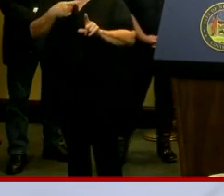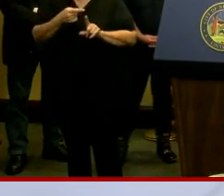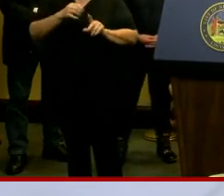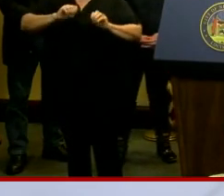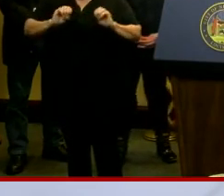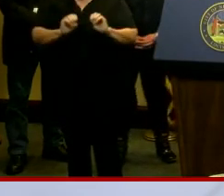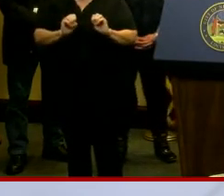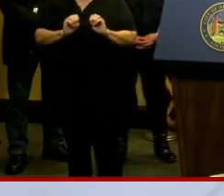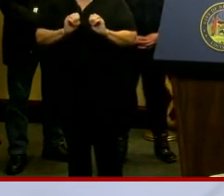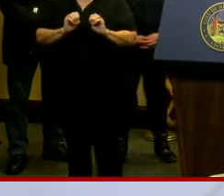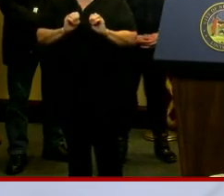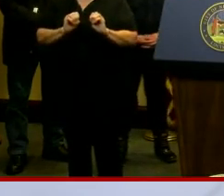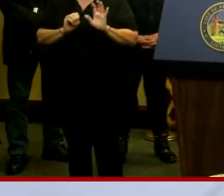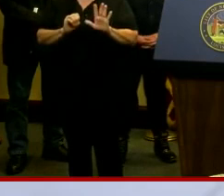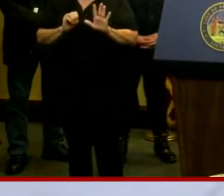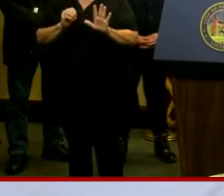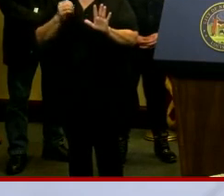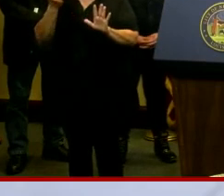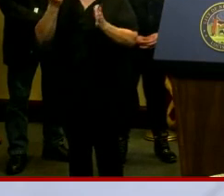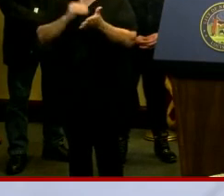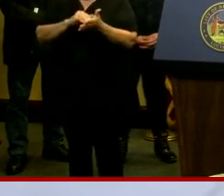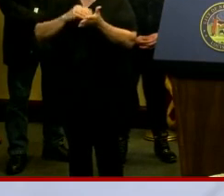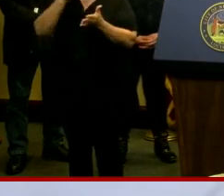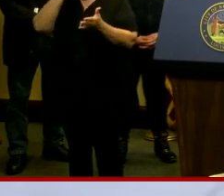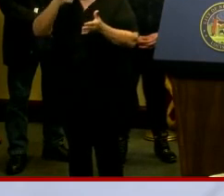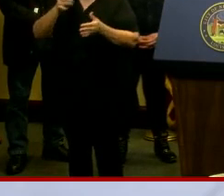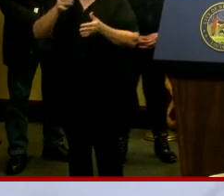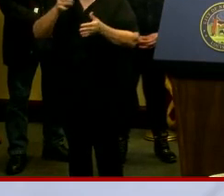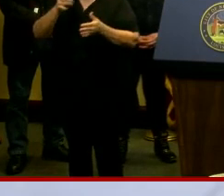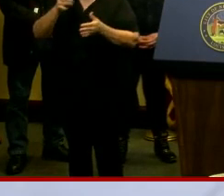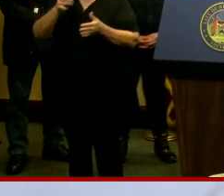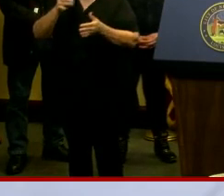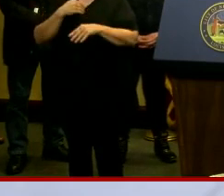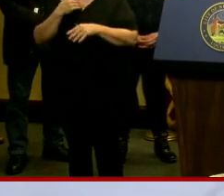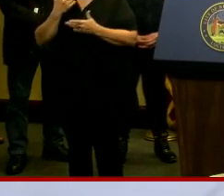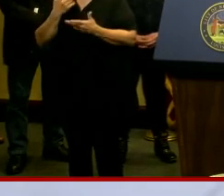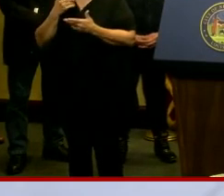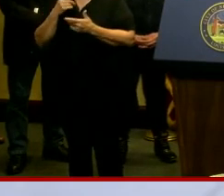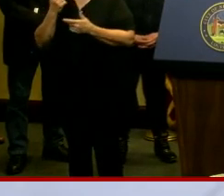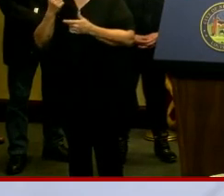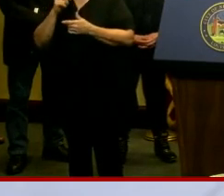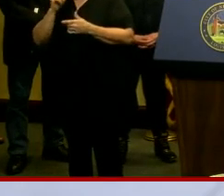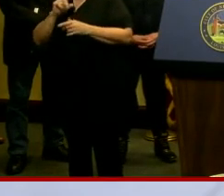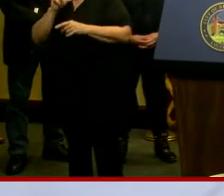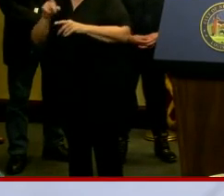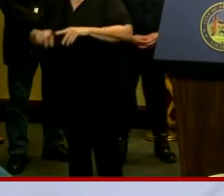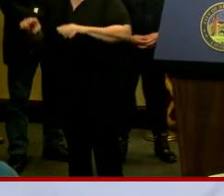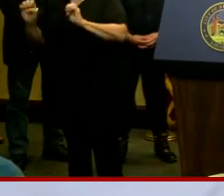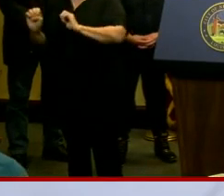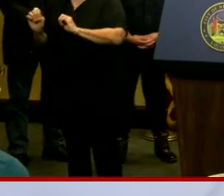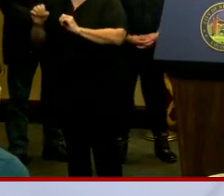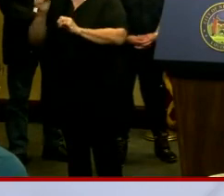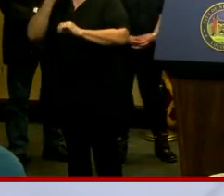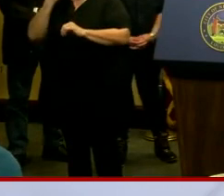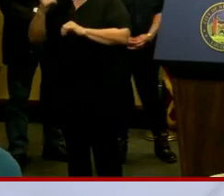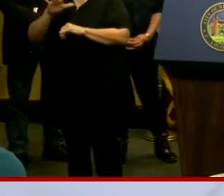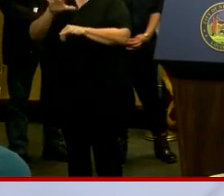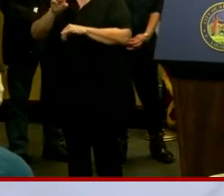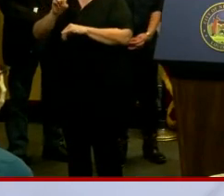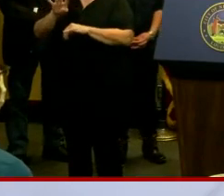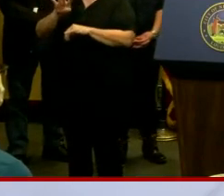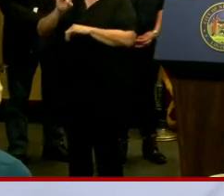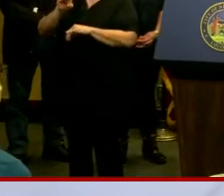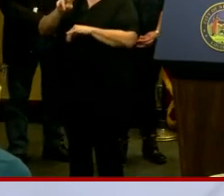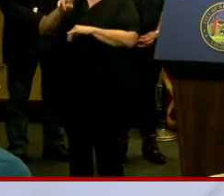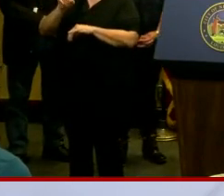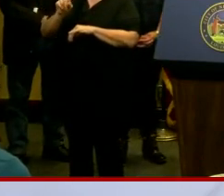emergencies only. Please, I cannot stress that enough. If you have a non-emergency, you can call our 10-digit non-emergency line at 504